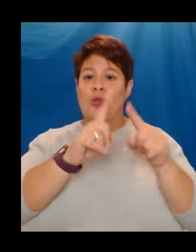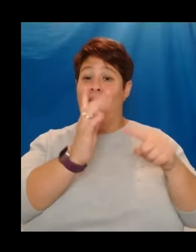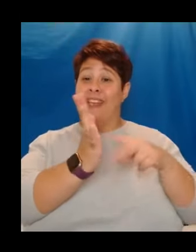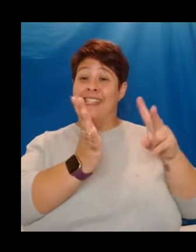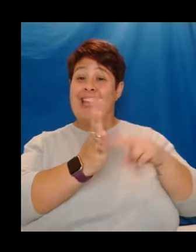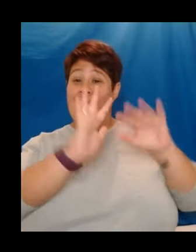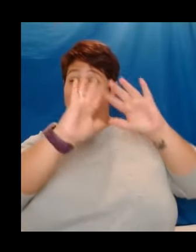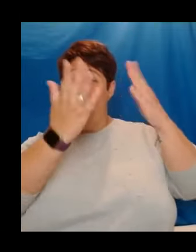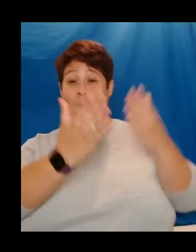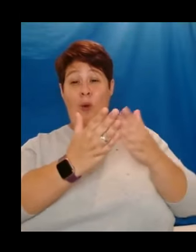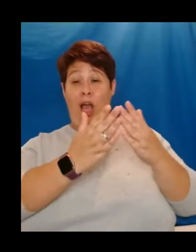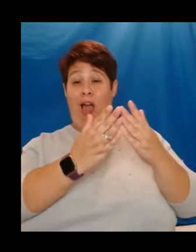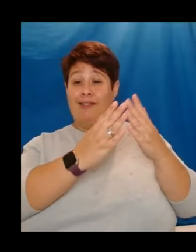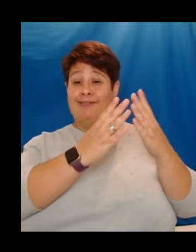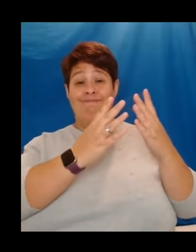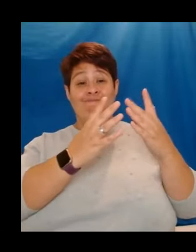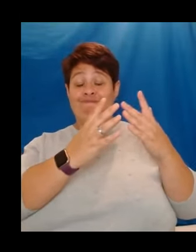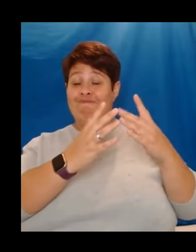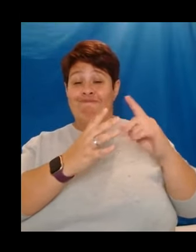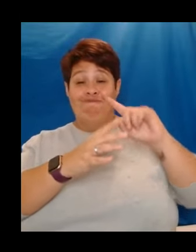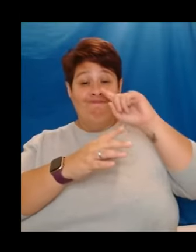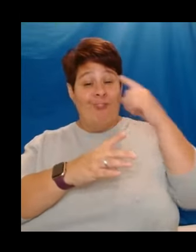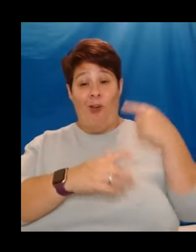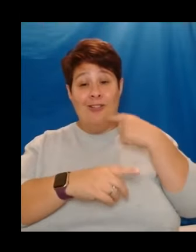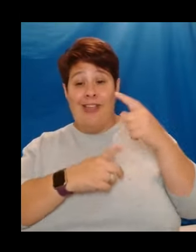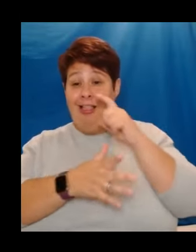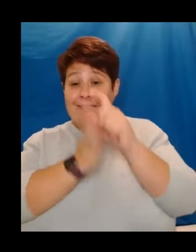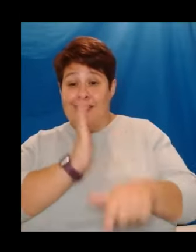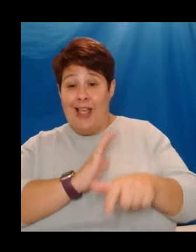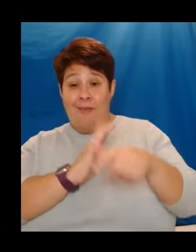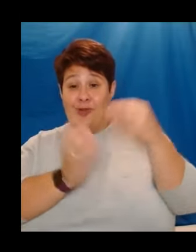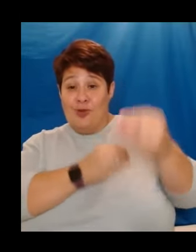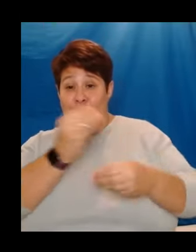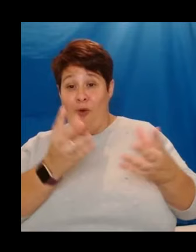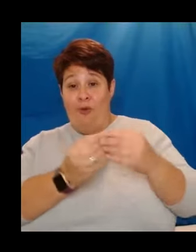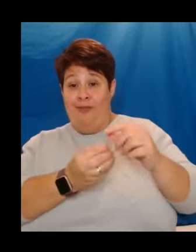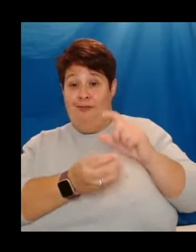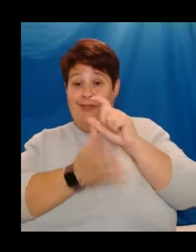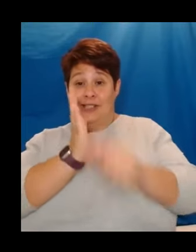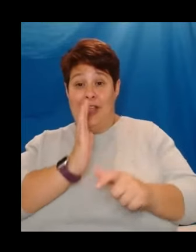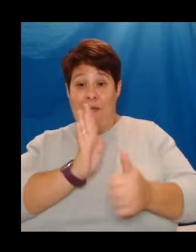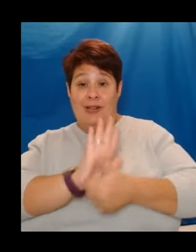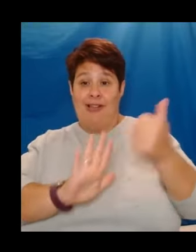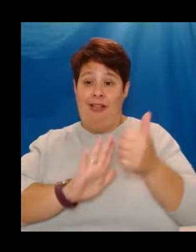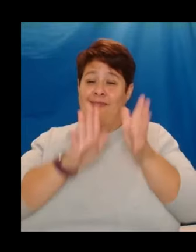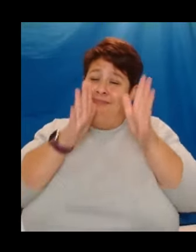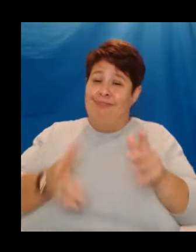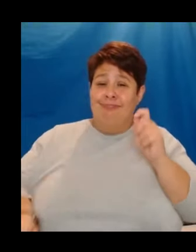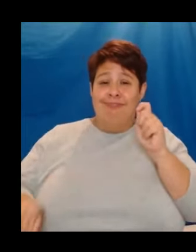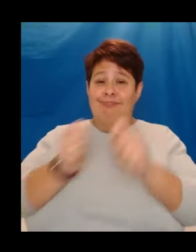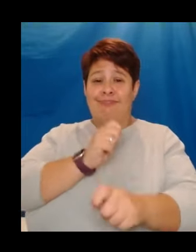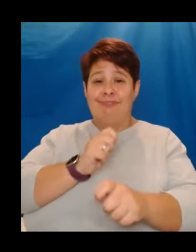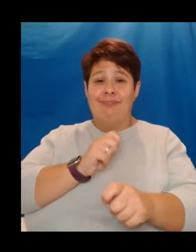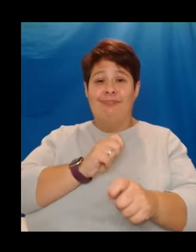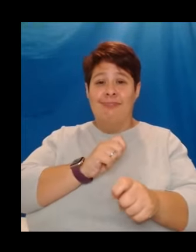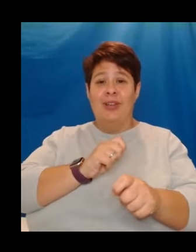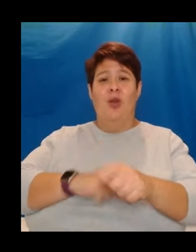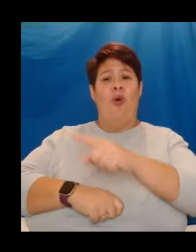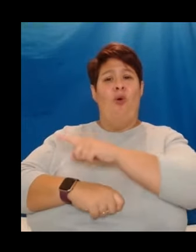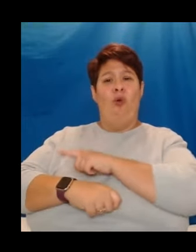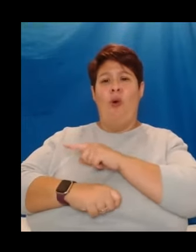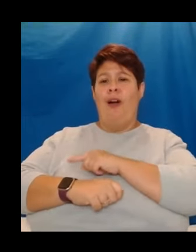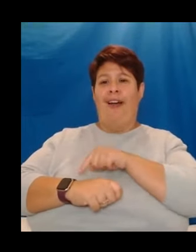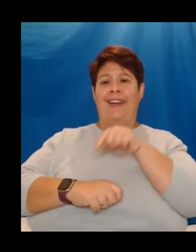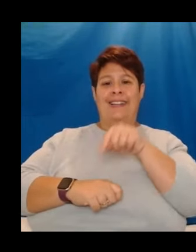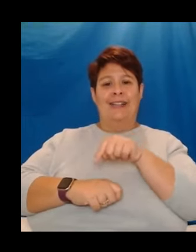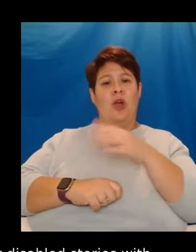stacked against the telling of disabled stories with disabled talent. And that has to change. Because this is the thing. At